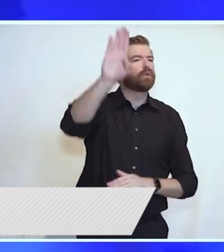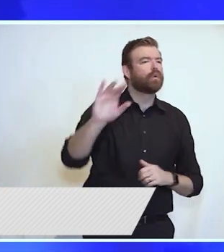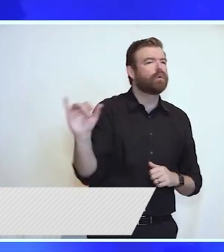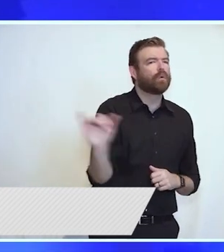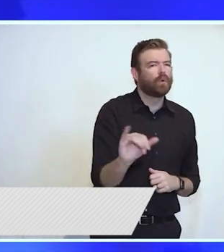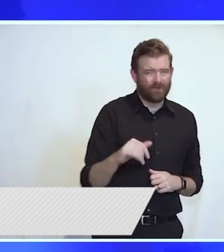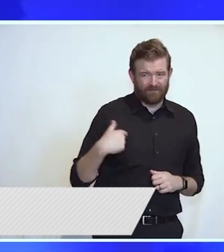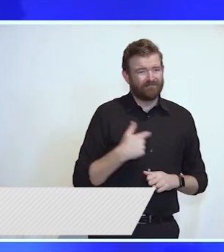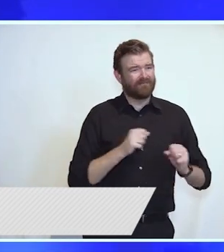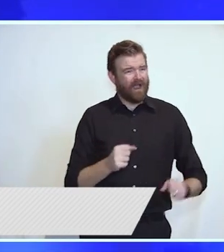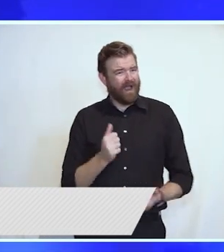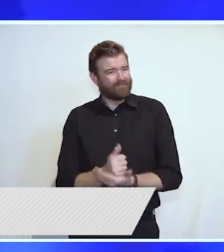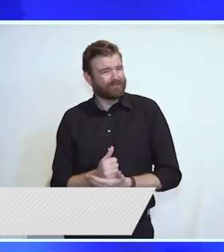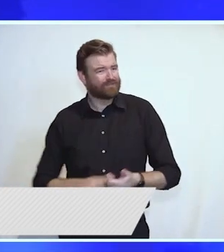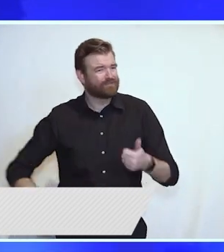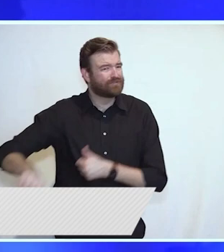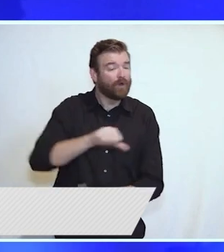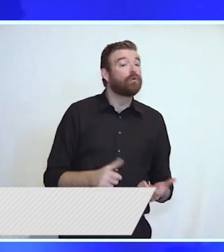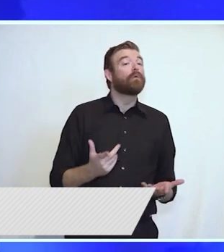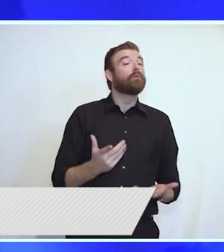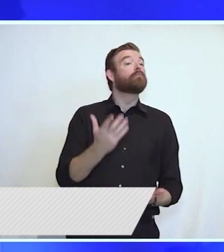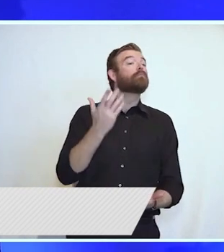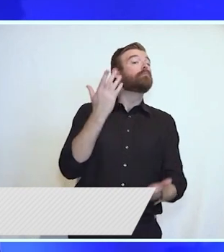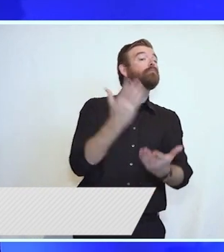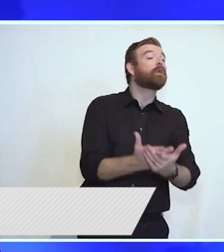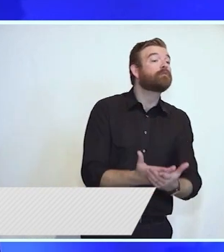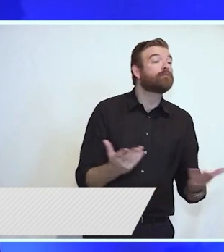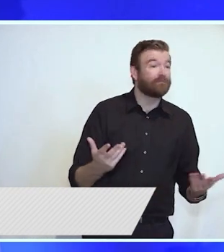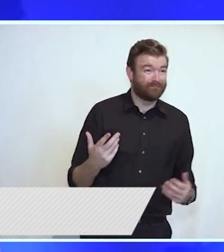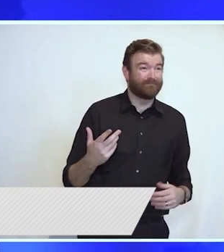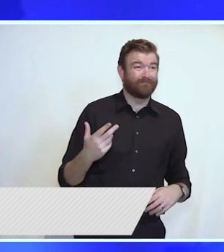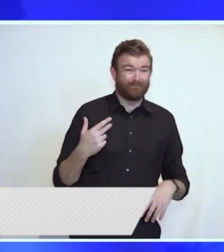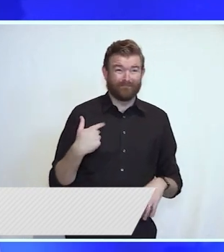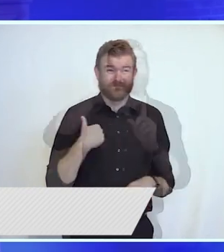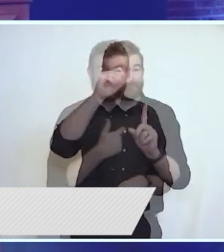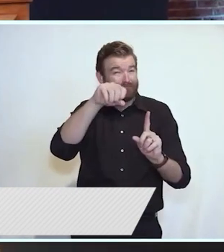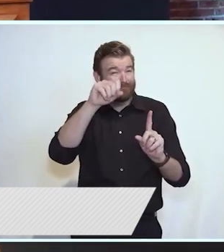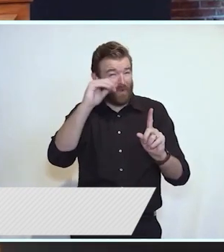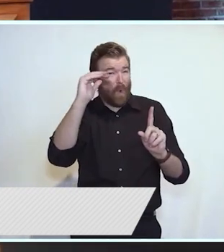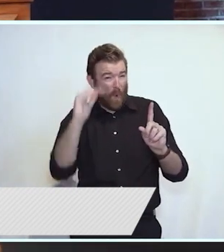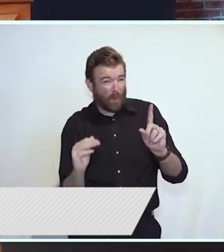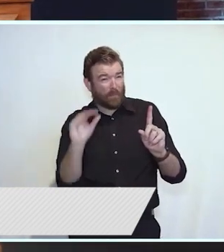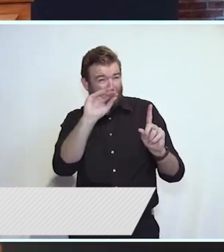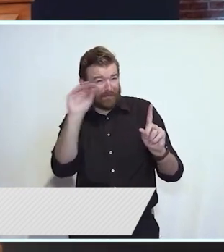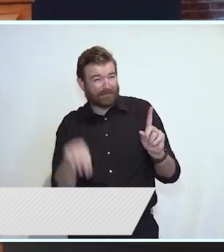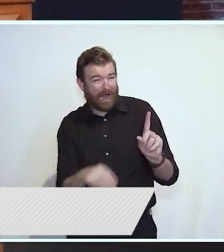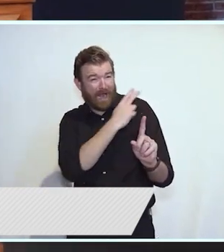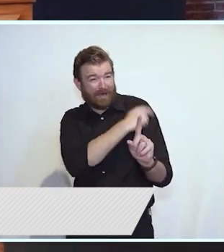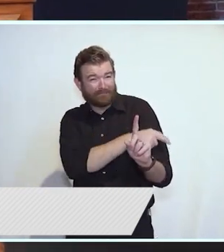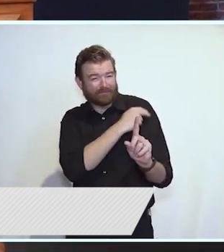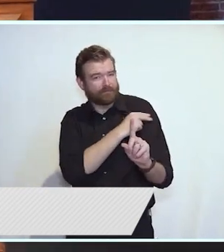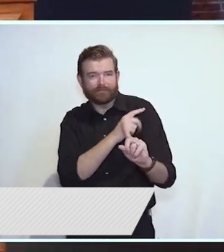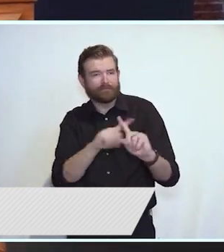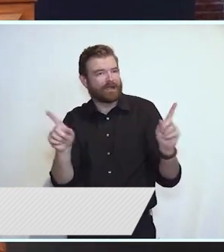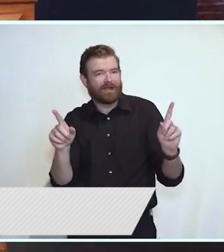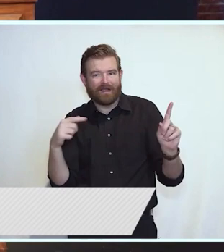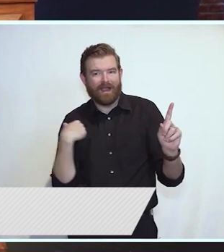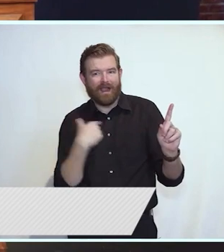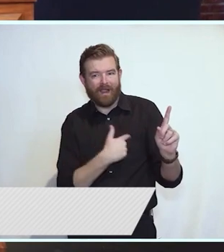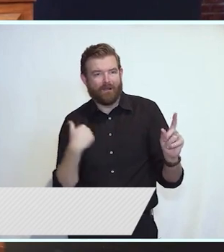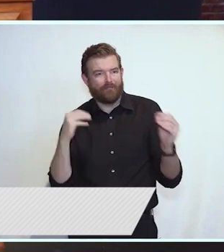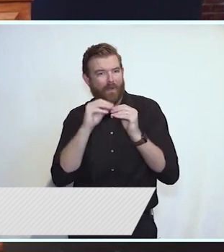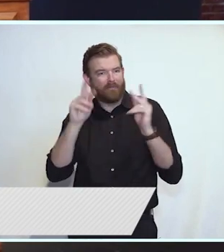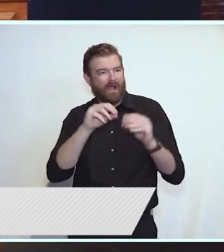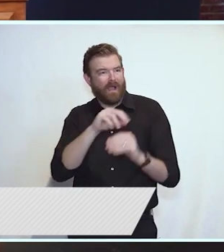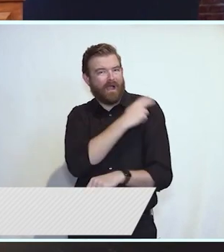So there may be some new plans there, but I don't think there's a reason to think that he's not going to focus on that anymore. It's just, we